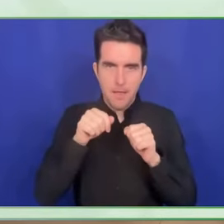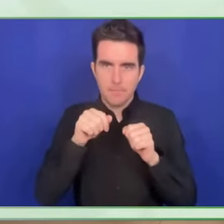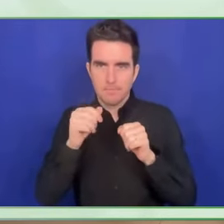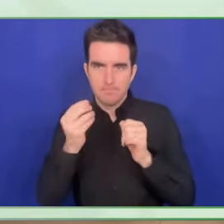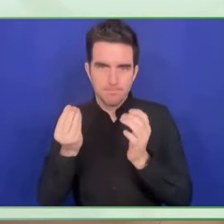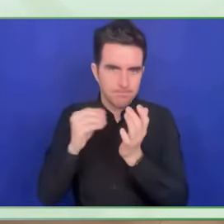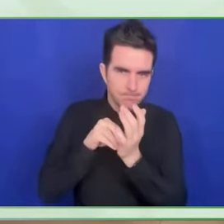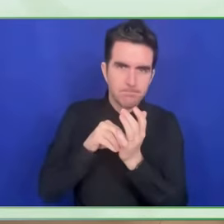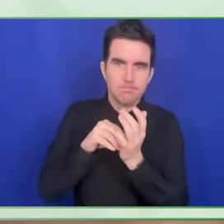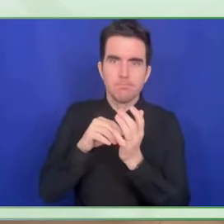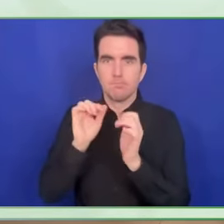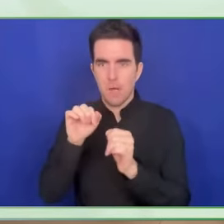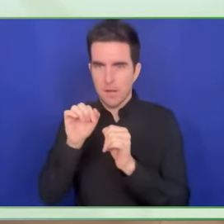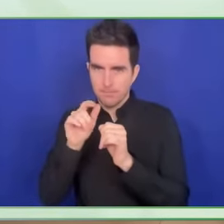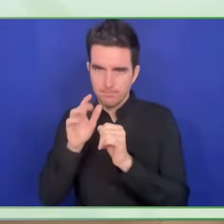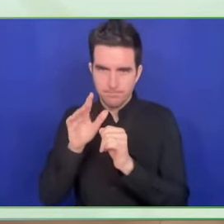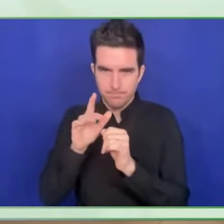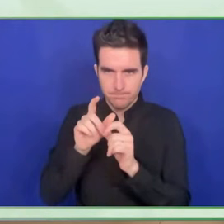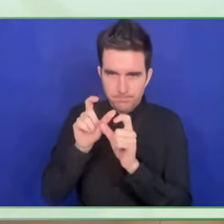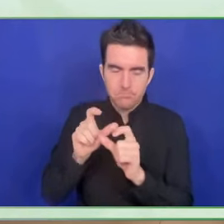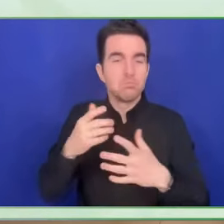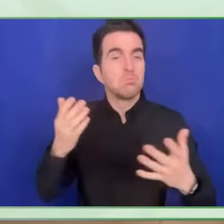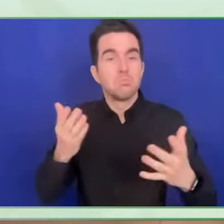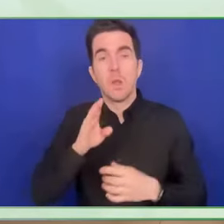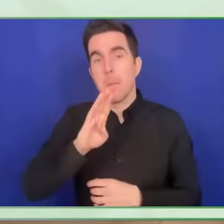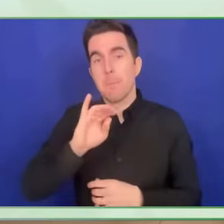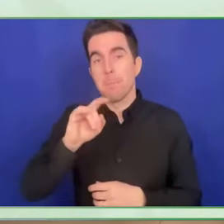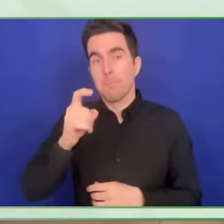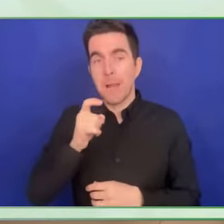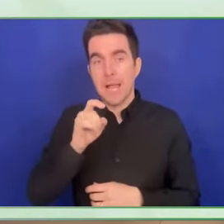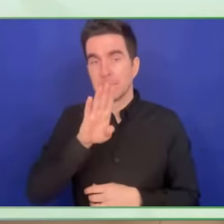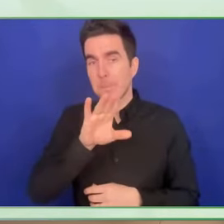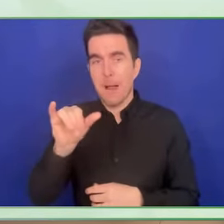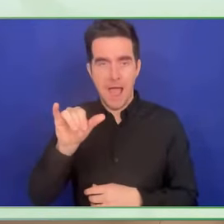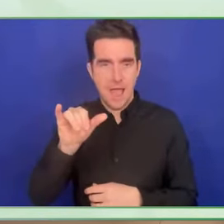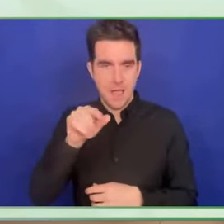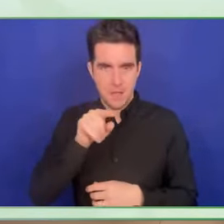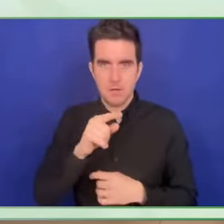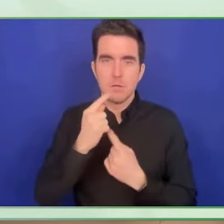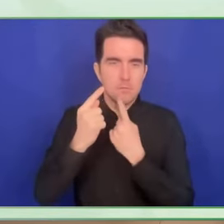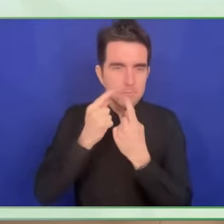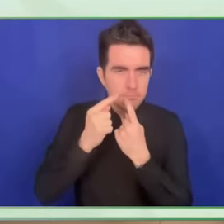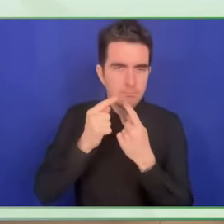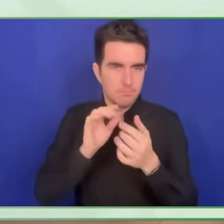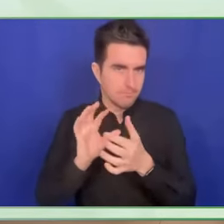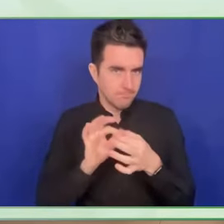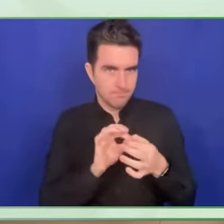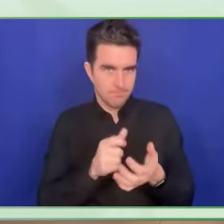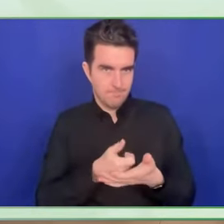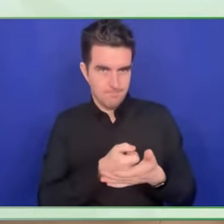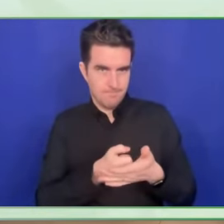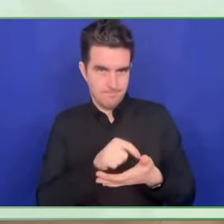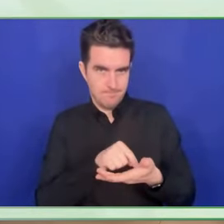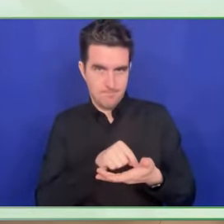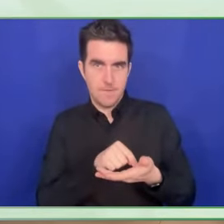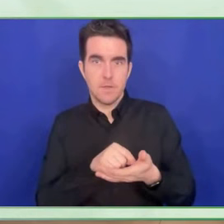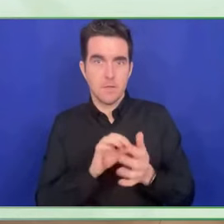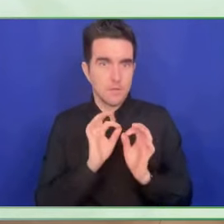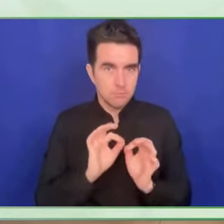for accessibility work from the menu, changing the settings that best meet your needs.